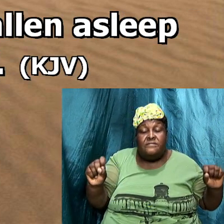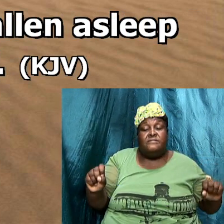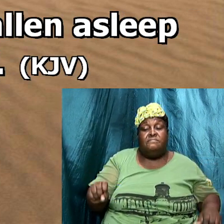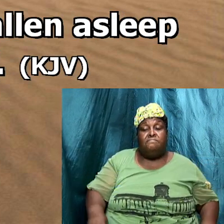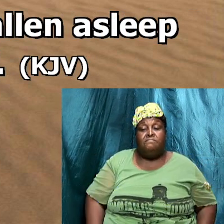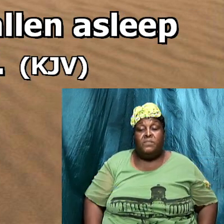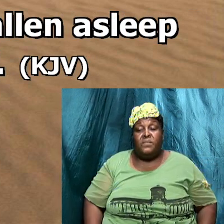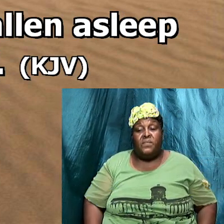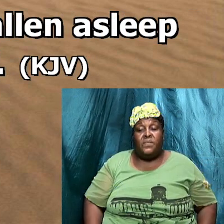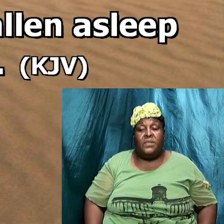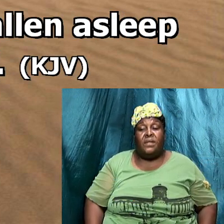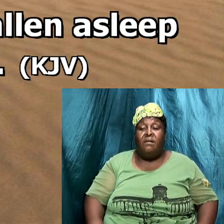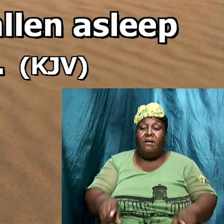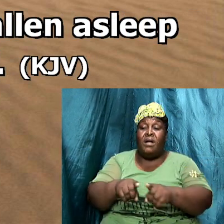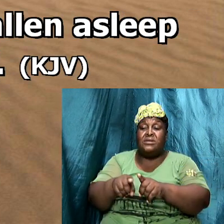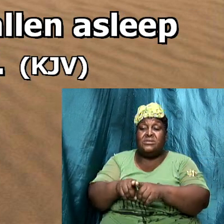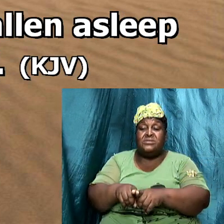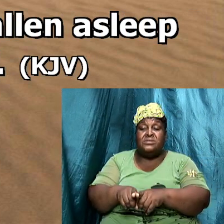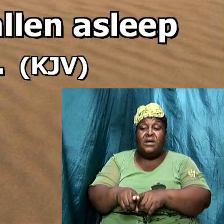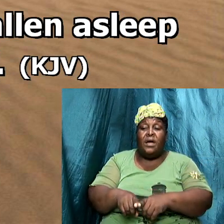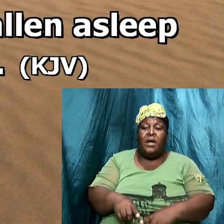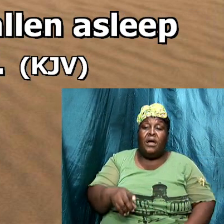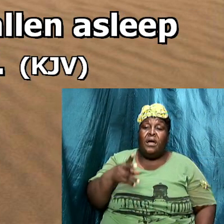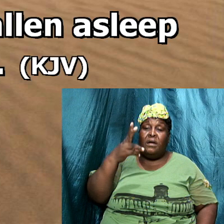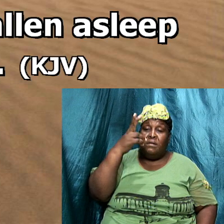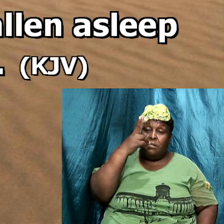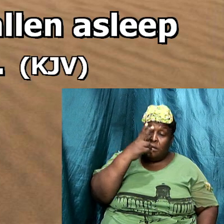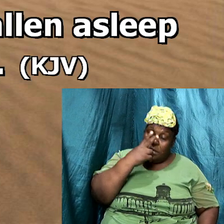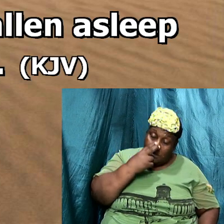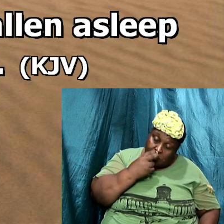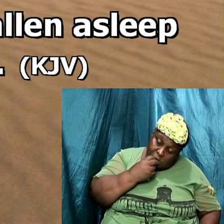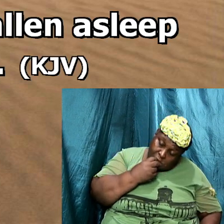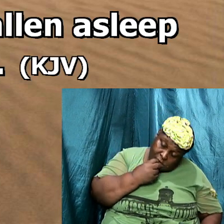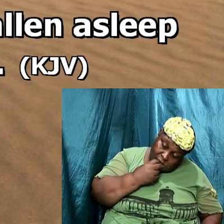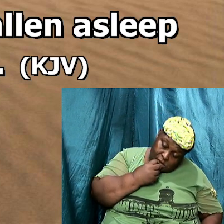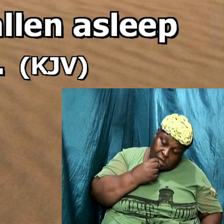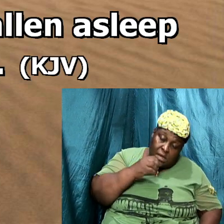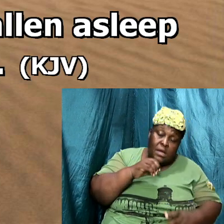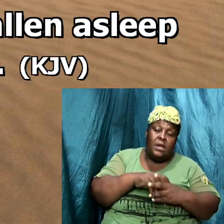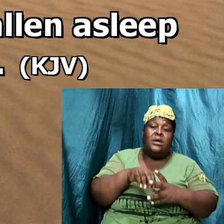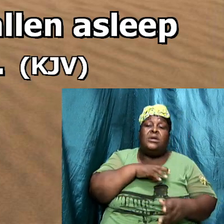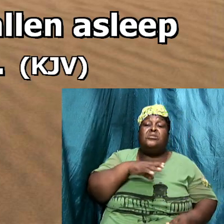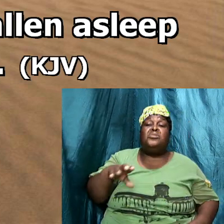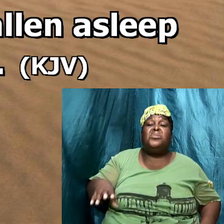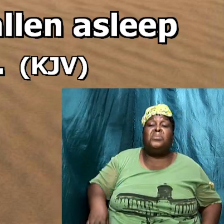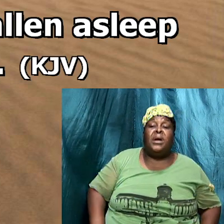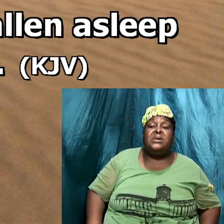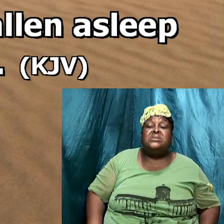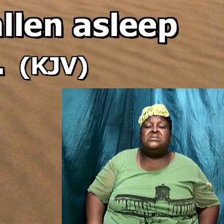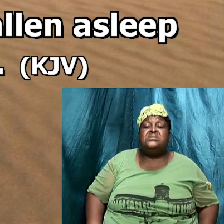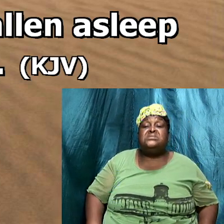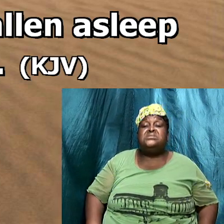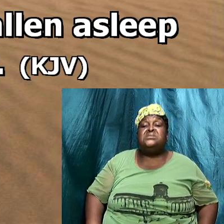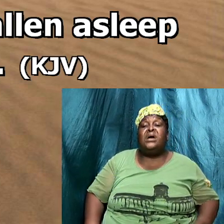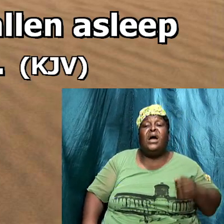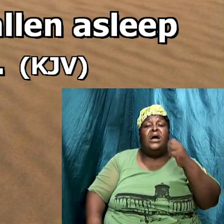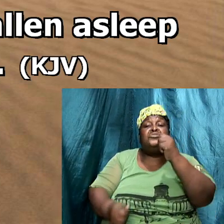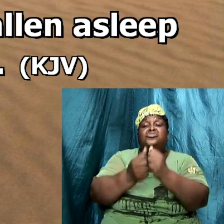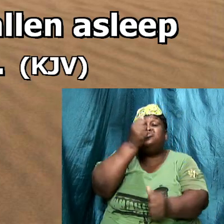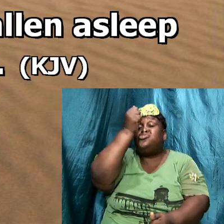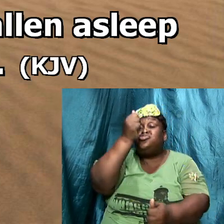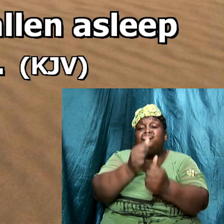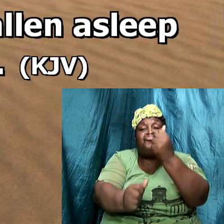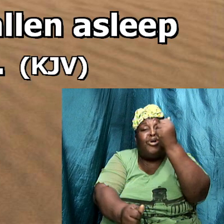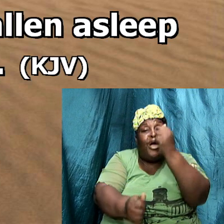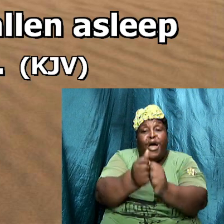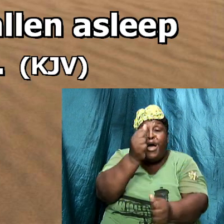then they also which are falling asleep in Christ or perish it means that those who are now dead